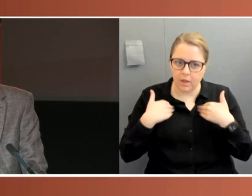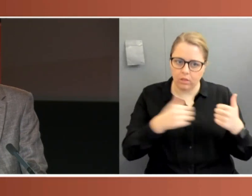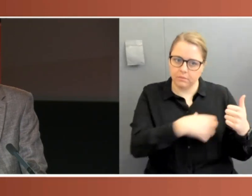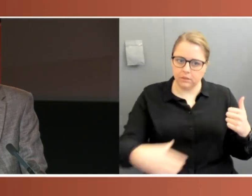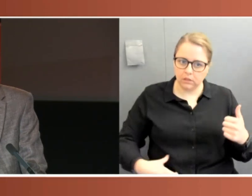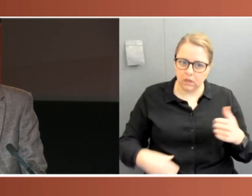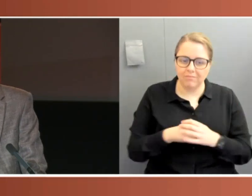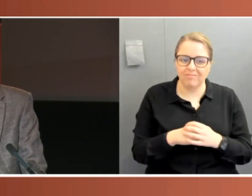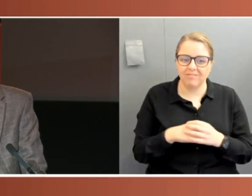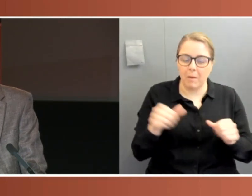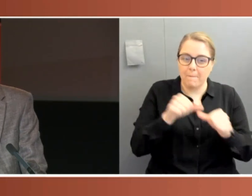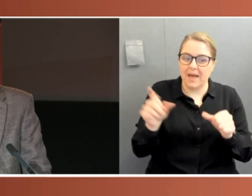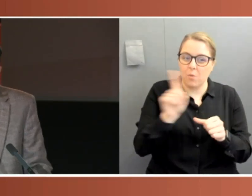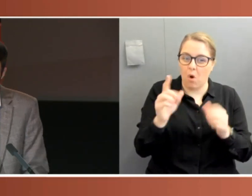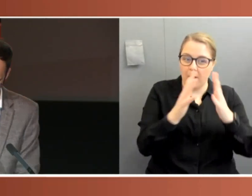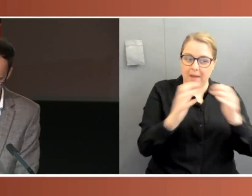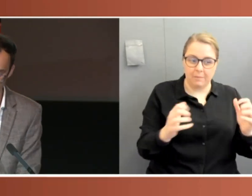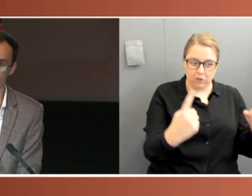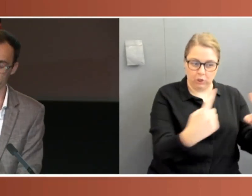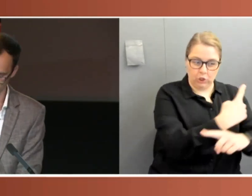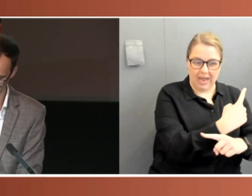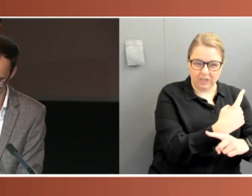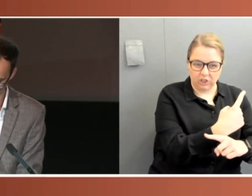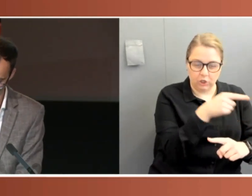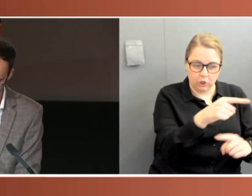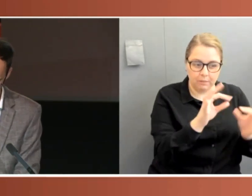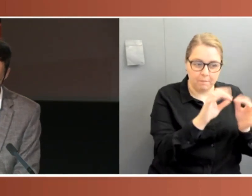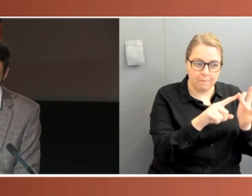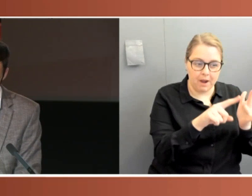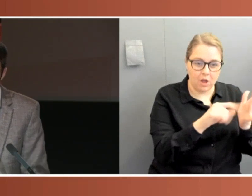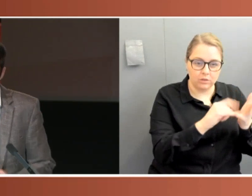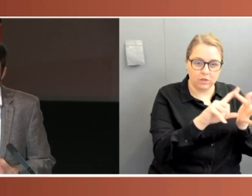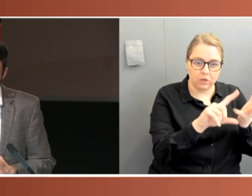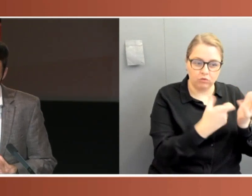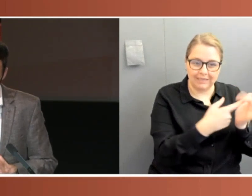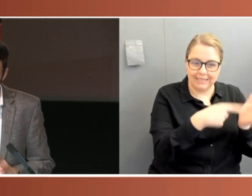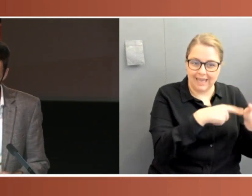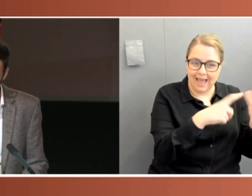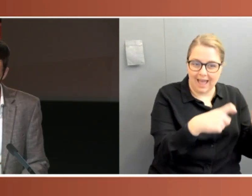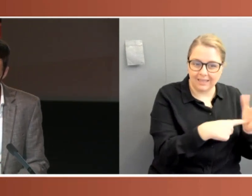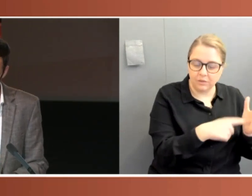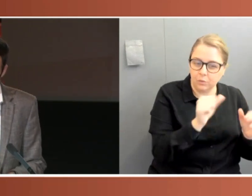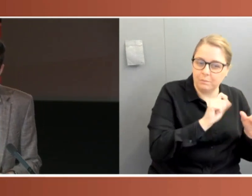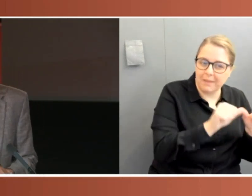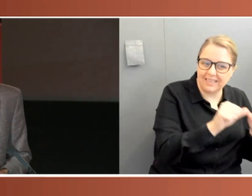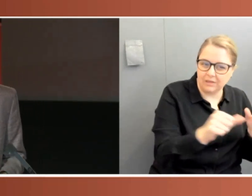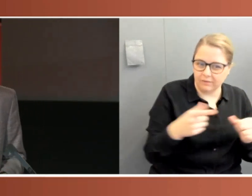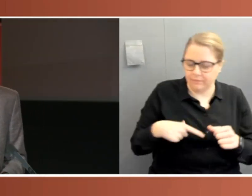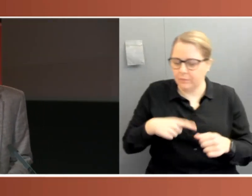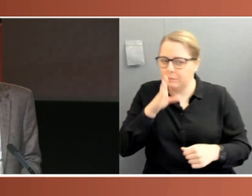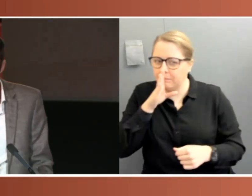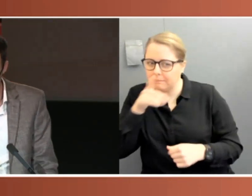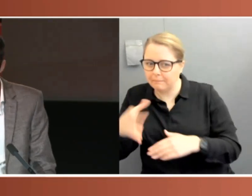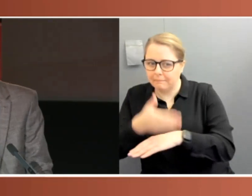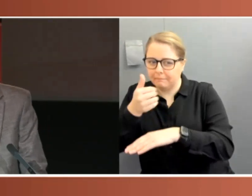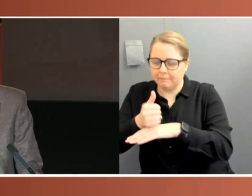the Parliament had just amended the Biosecurity Act to provide that appropriate supervision. Nevertheless, there were other areas where the Parliament could also perform better